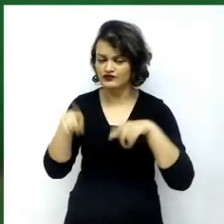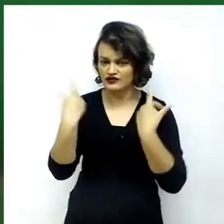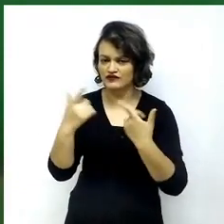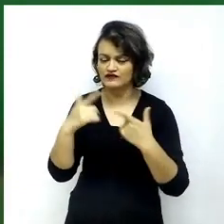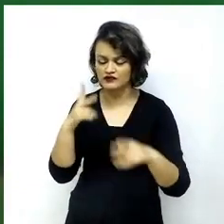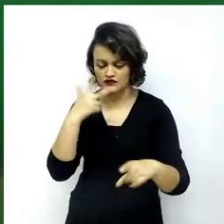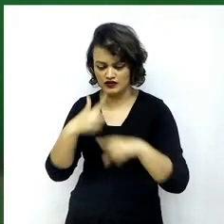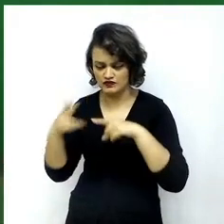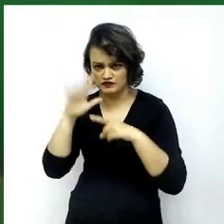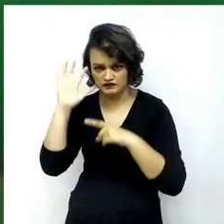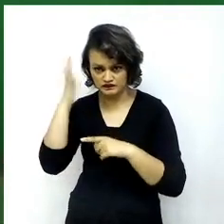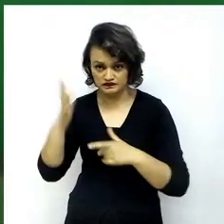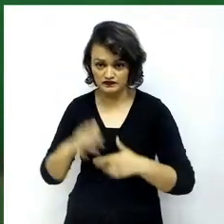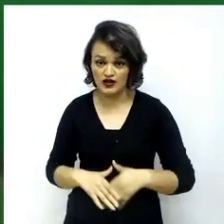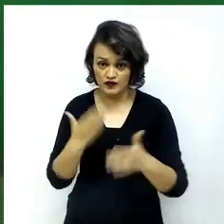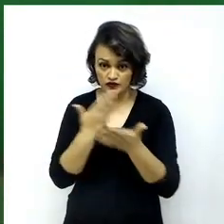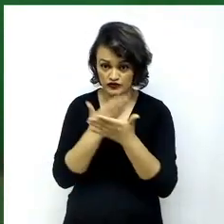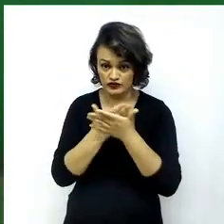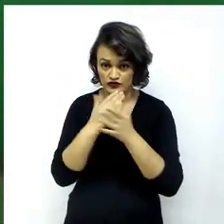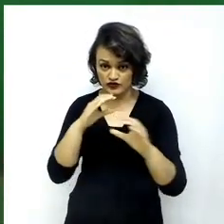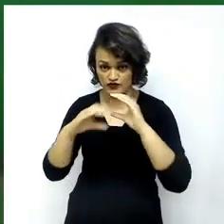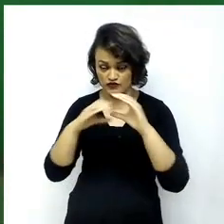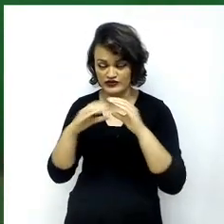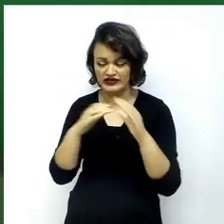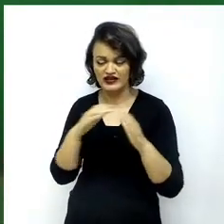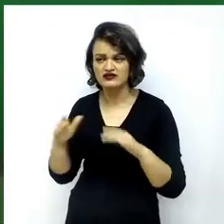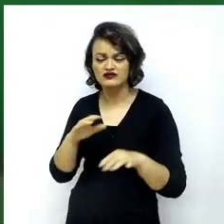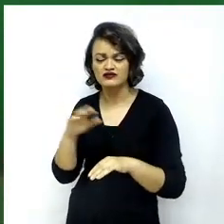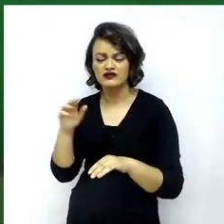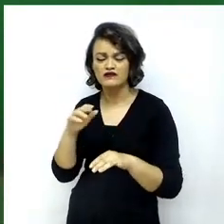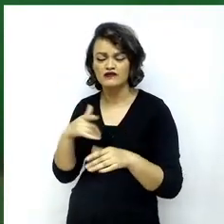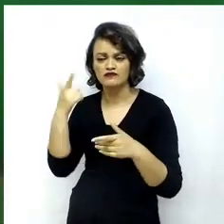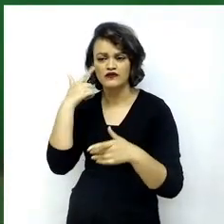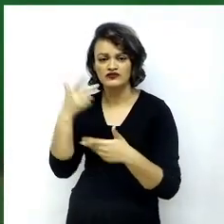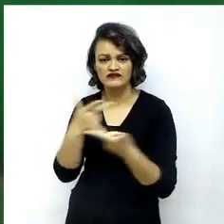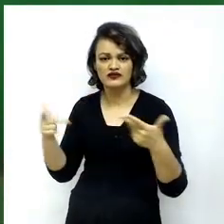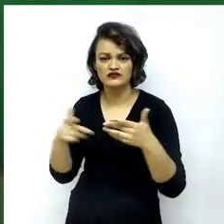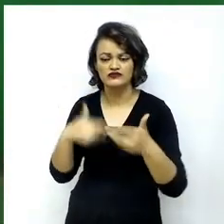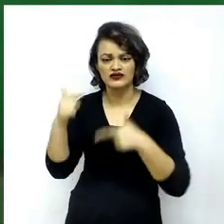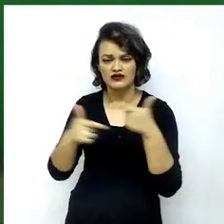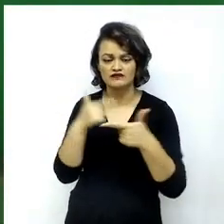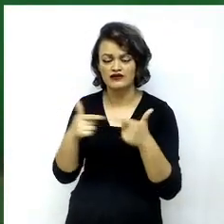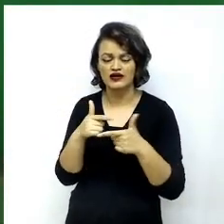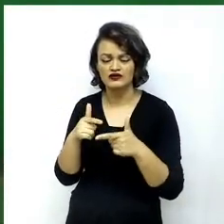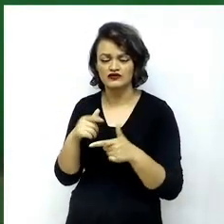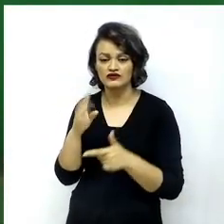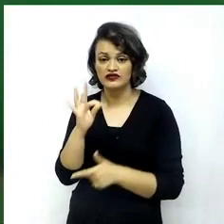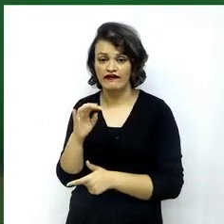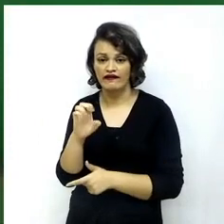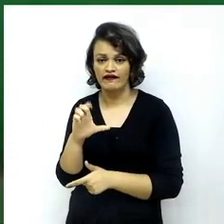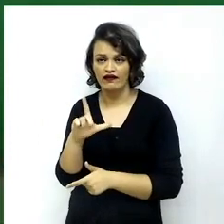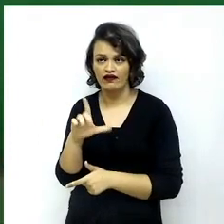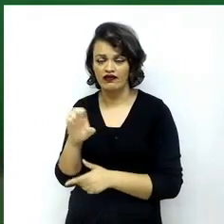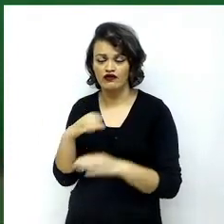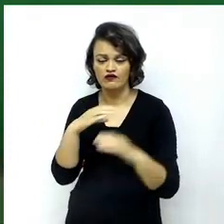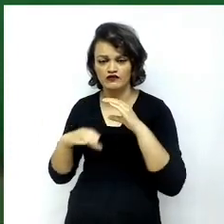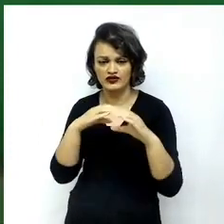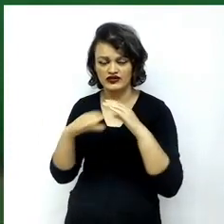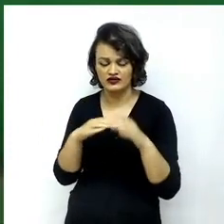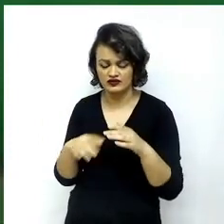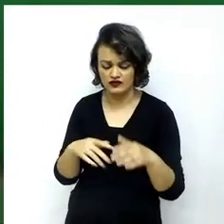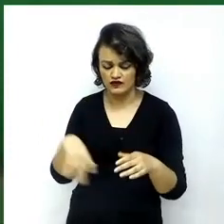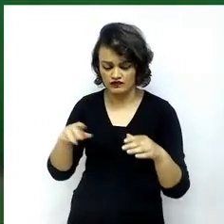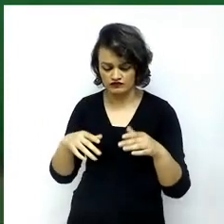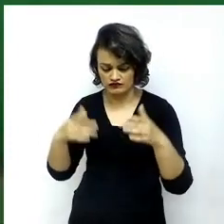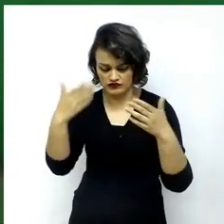broadcasting review concerning telecommunications services analyzes the institutional environment and the performance of these two